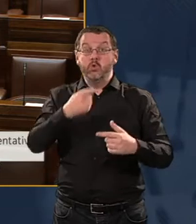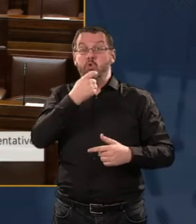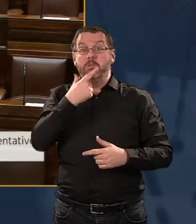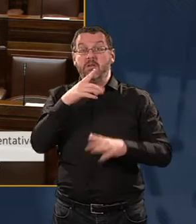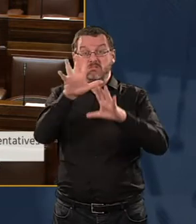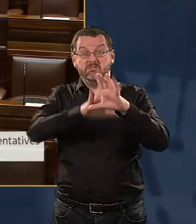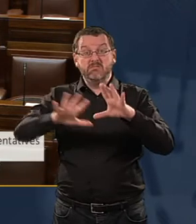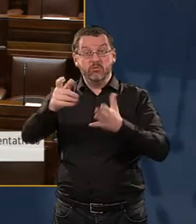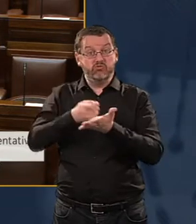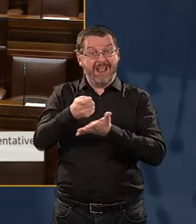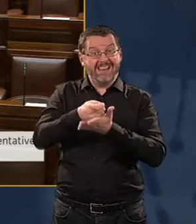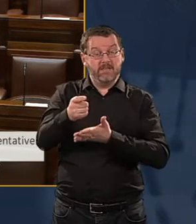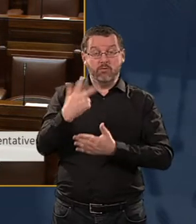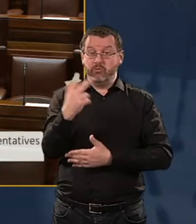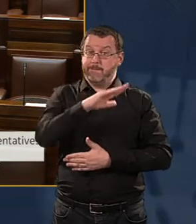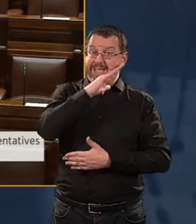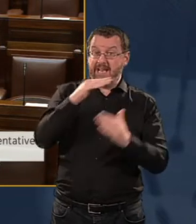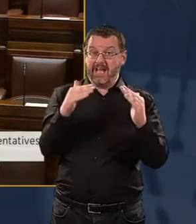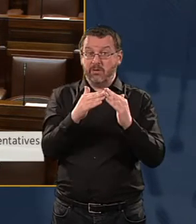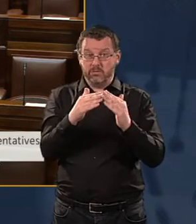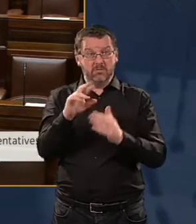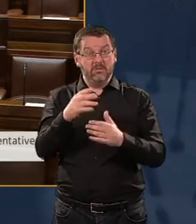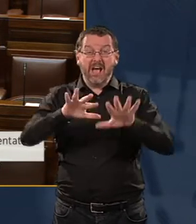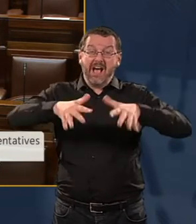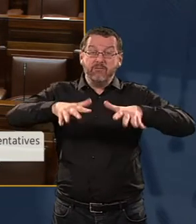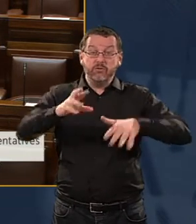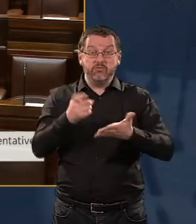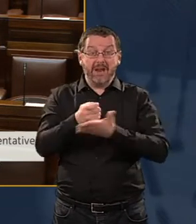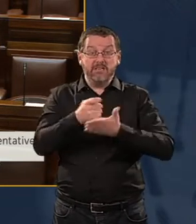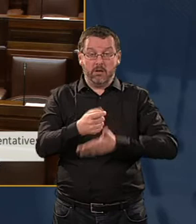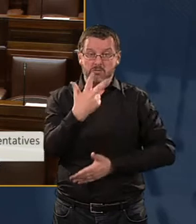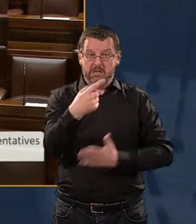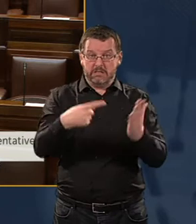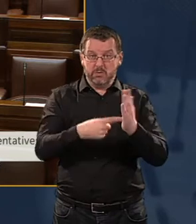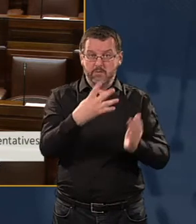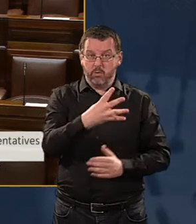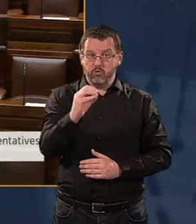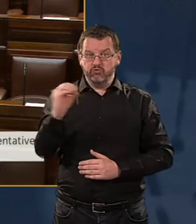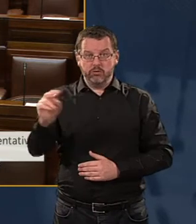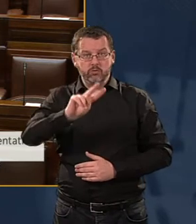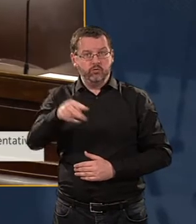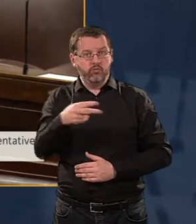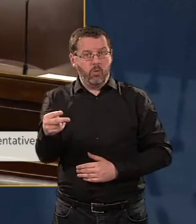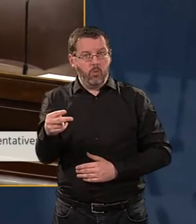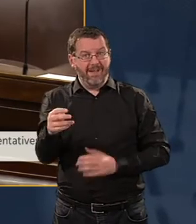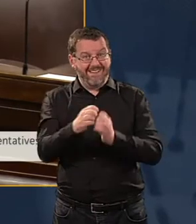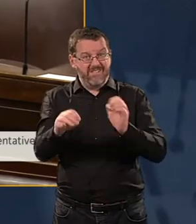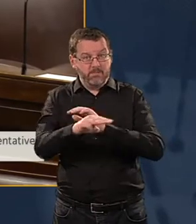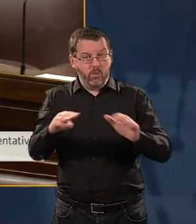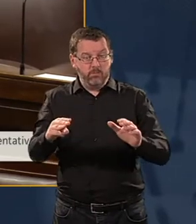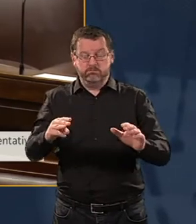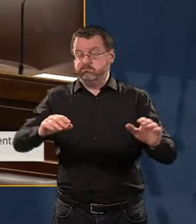for a three-bedroom home now an astonishing average of €3,400 a month.